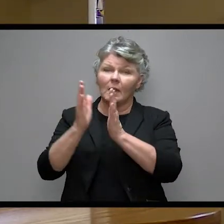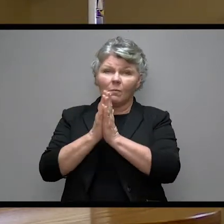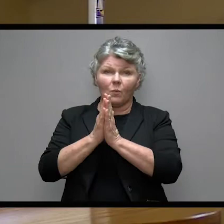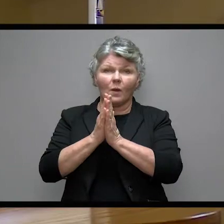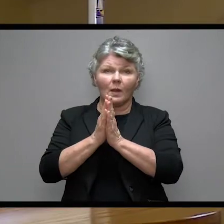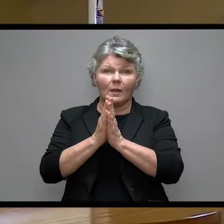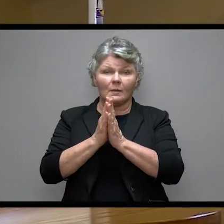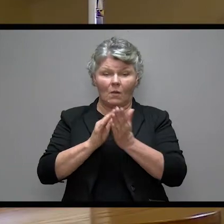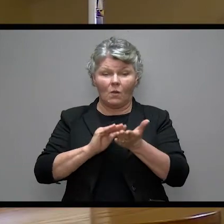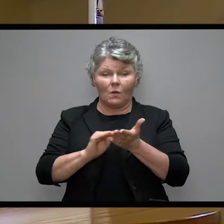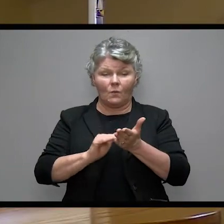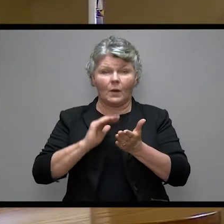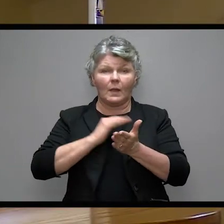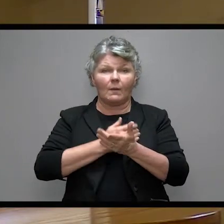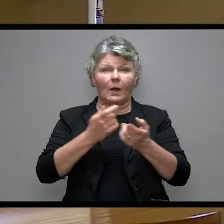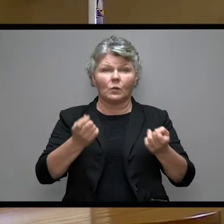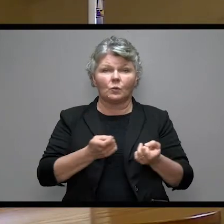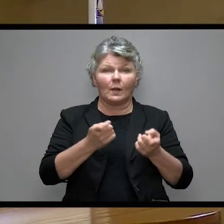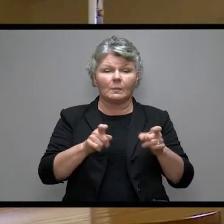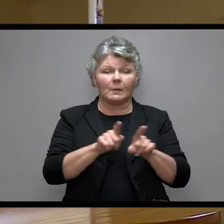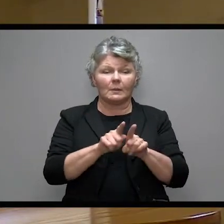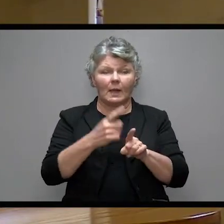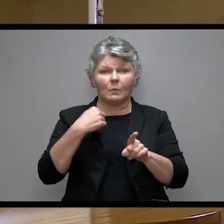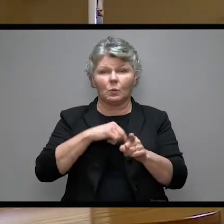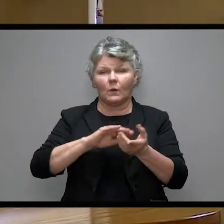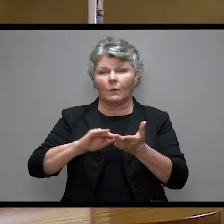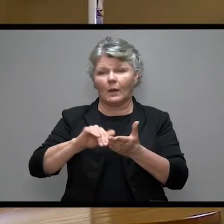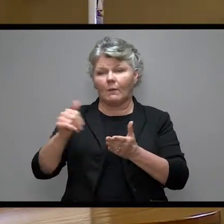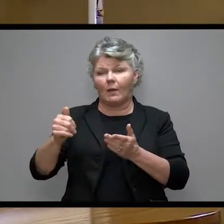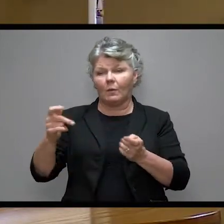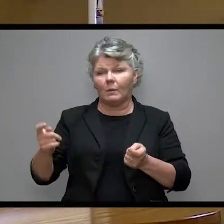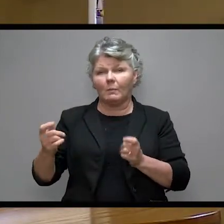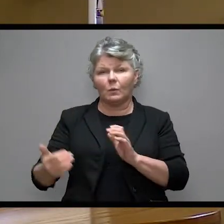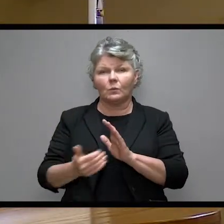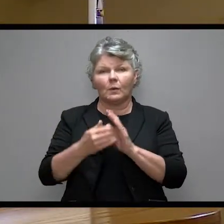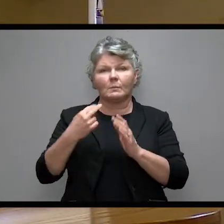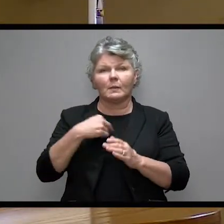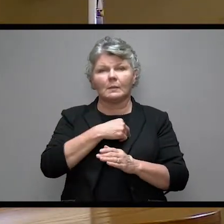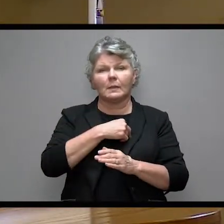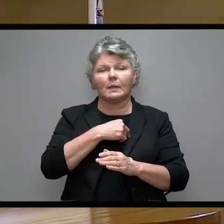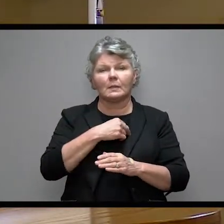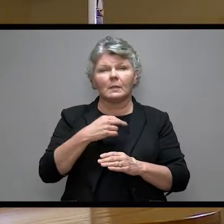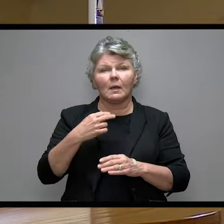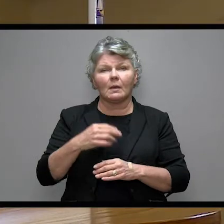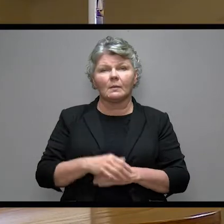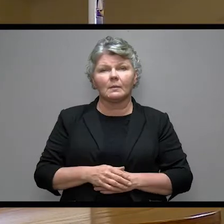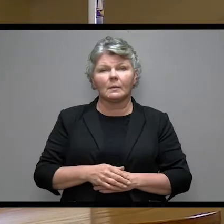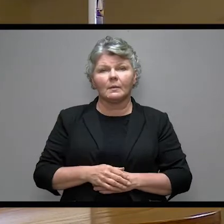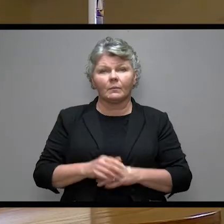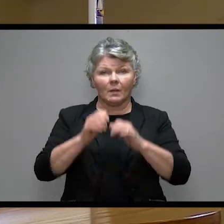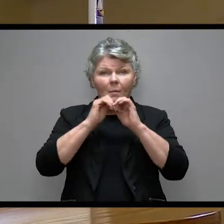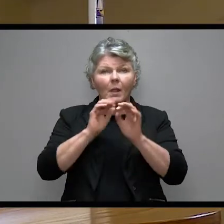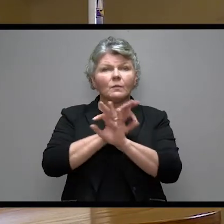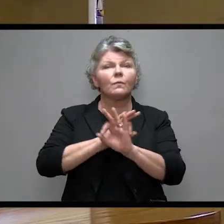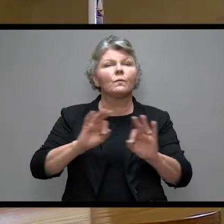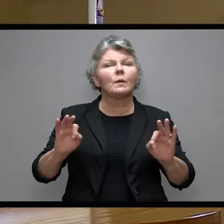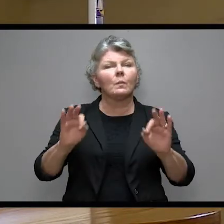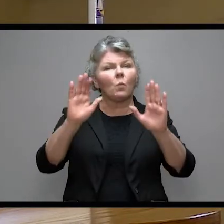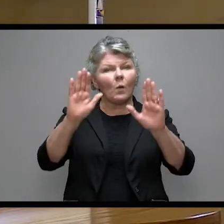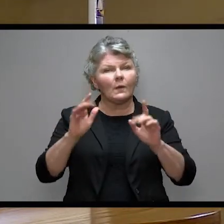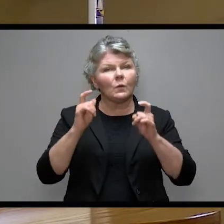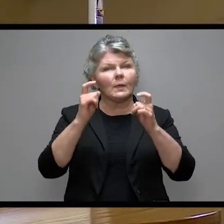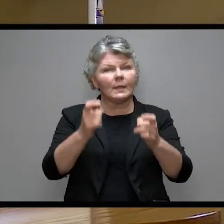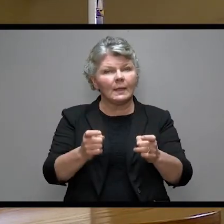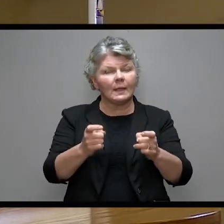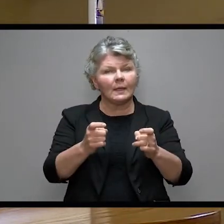our trespasses as we forgive those who trespass against us. Blessed freedom and wonderful gift that comes